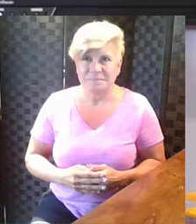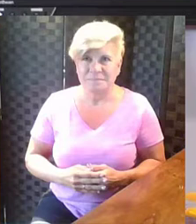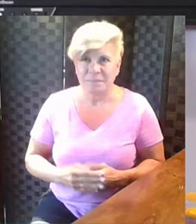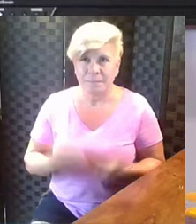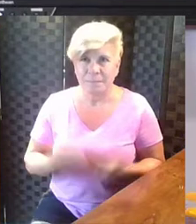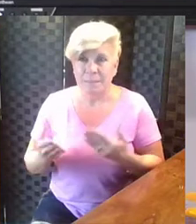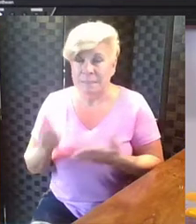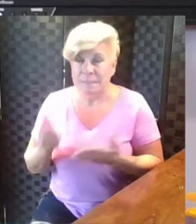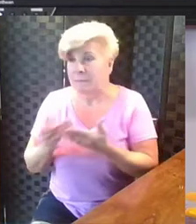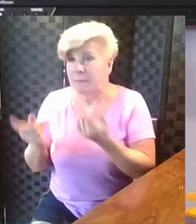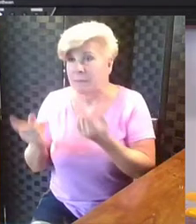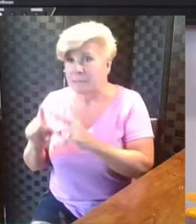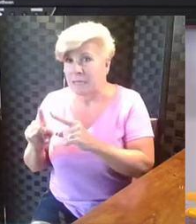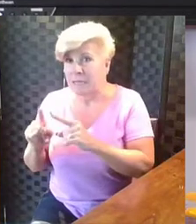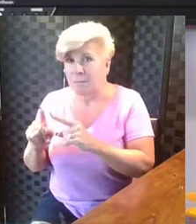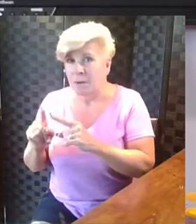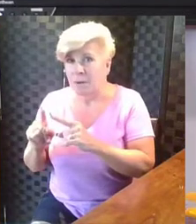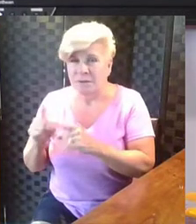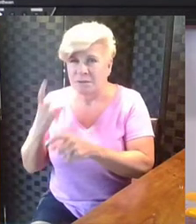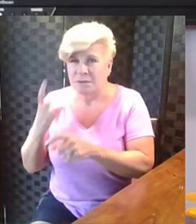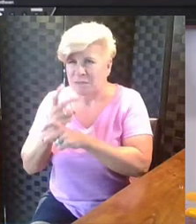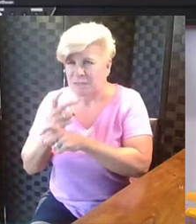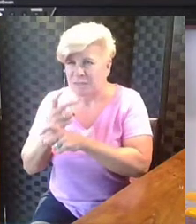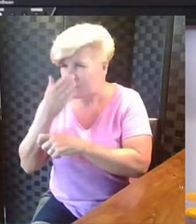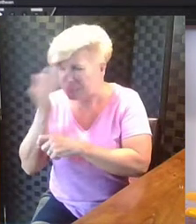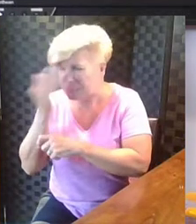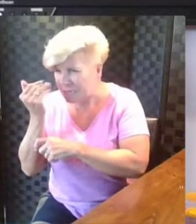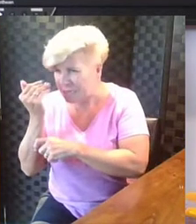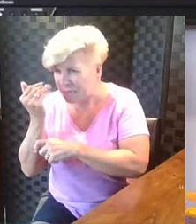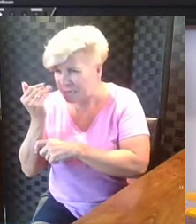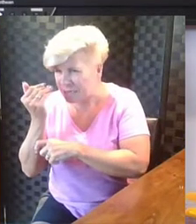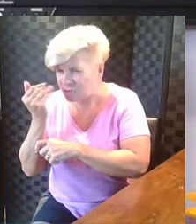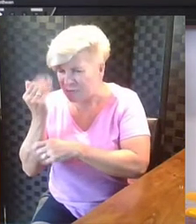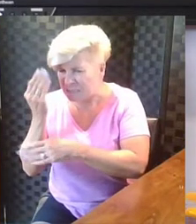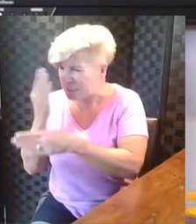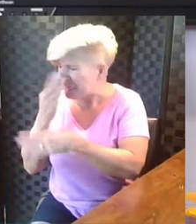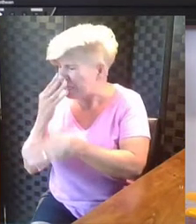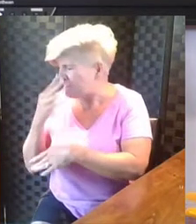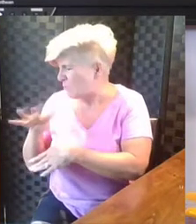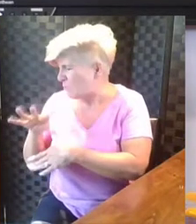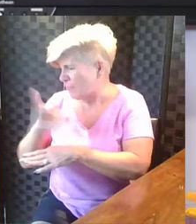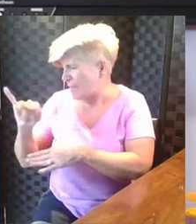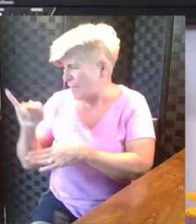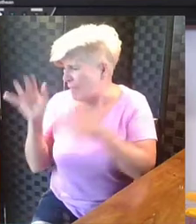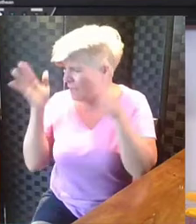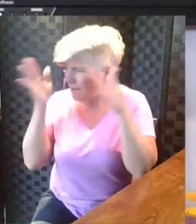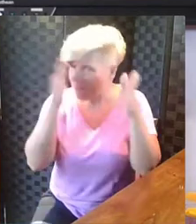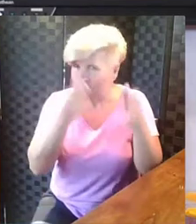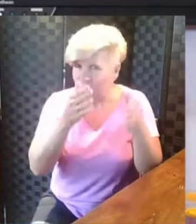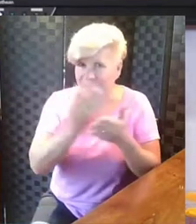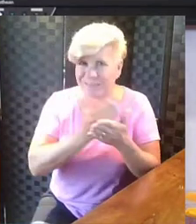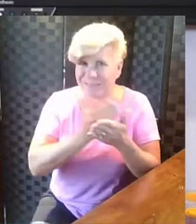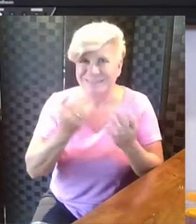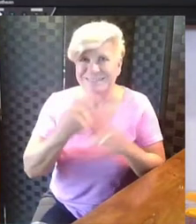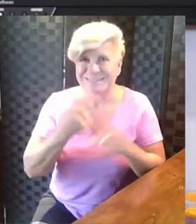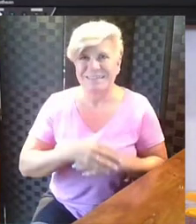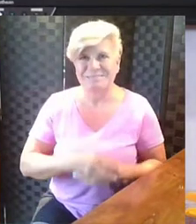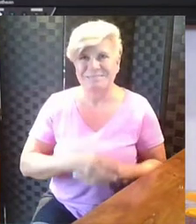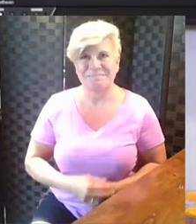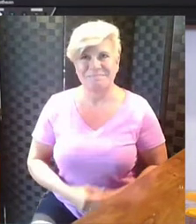Something may have happened and it's hard to get out of our head, but we're going to try to block out any distractions and be able to focus on our lesson today.